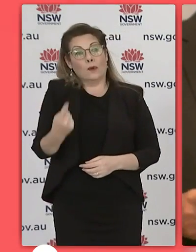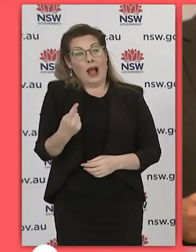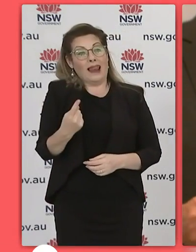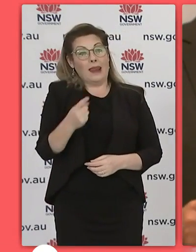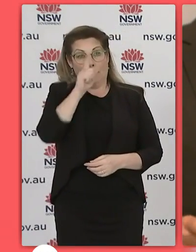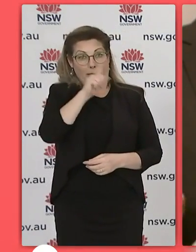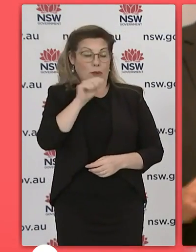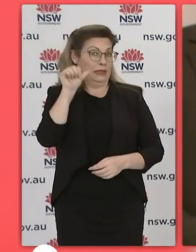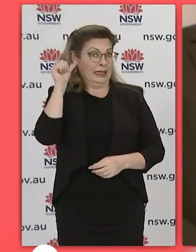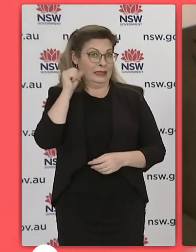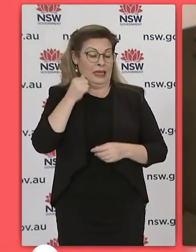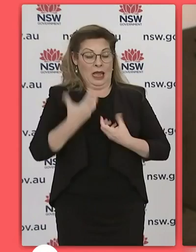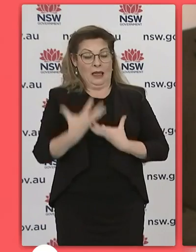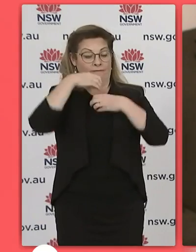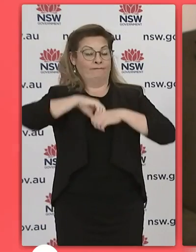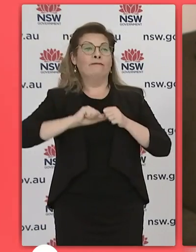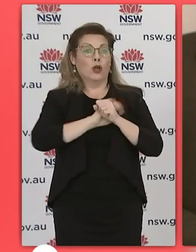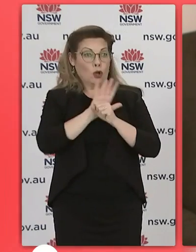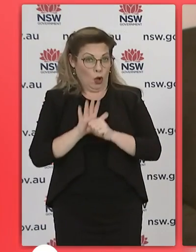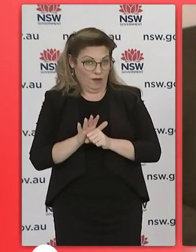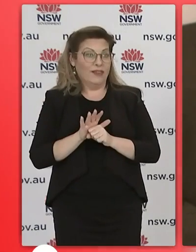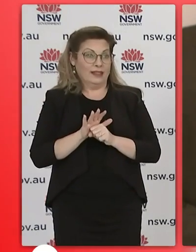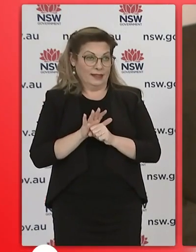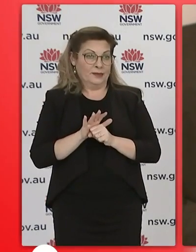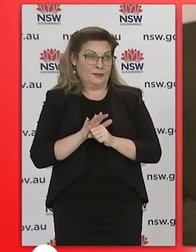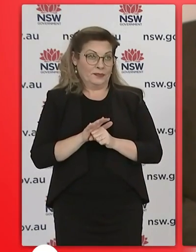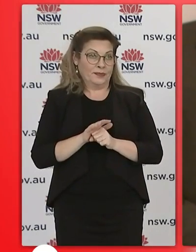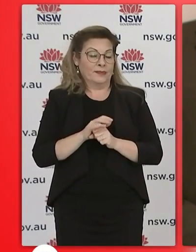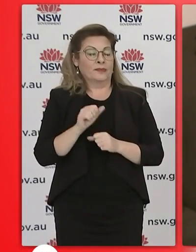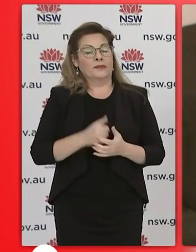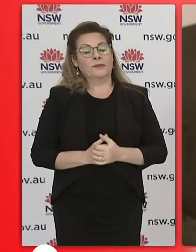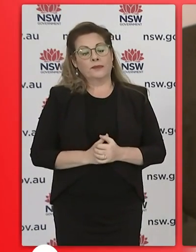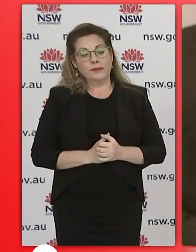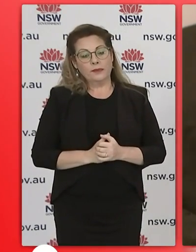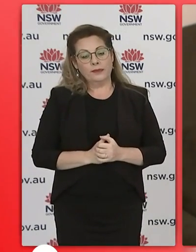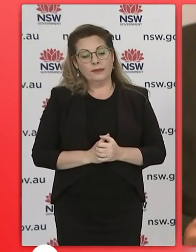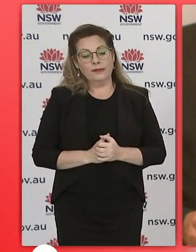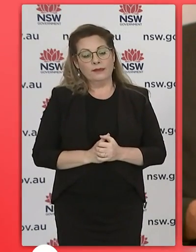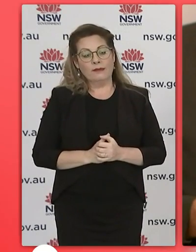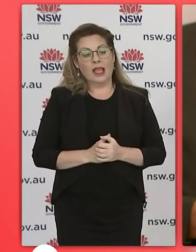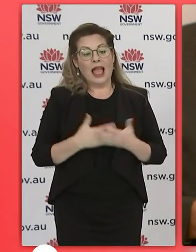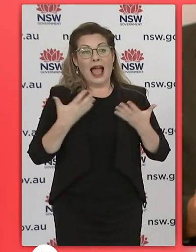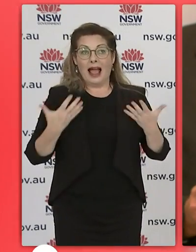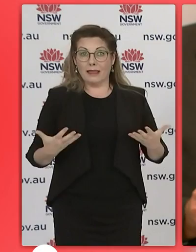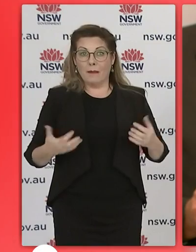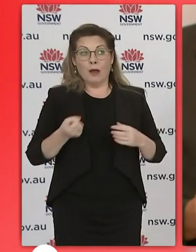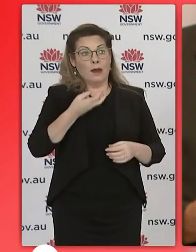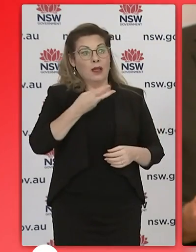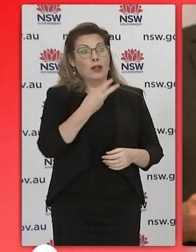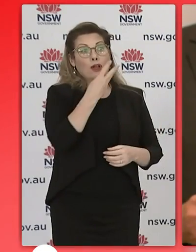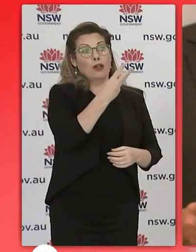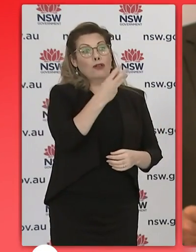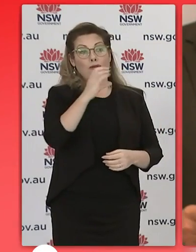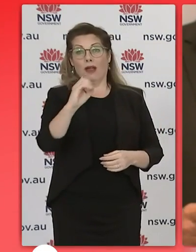cases of covert reported in new south wales to the 24 hours to 8 pm last night and they're currently 304 covert cases